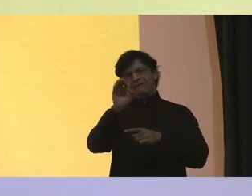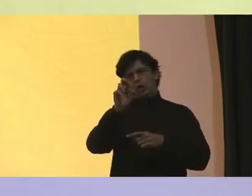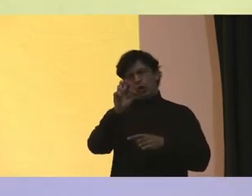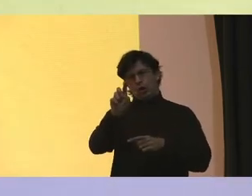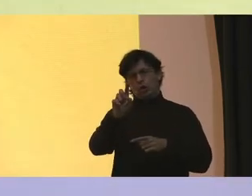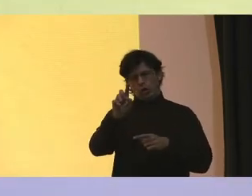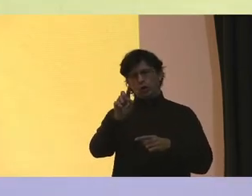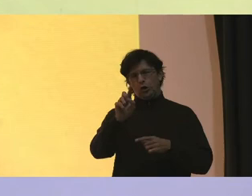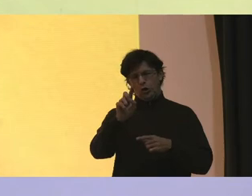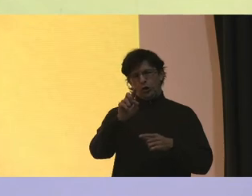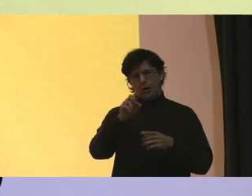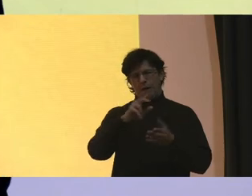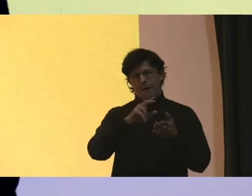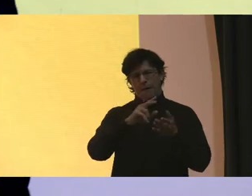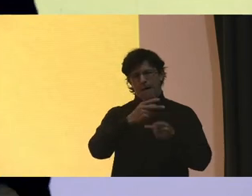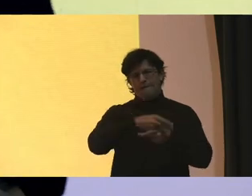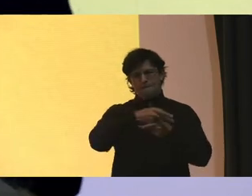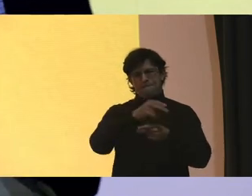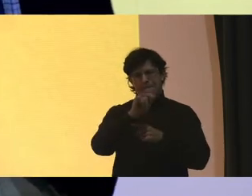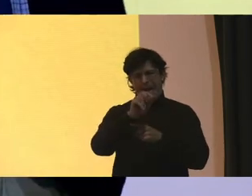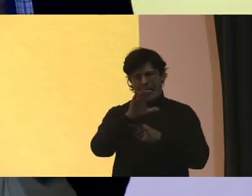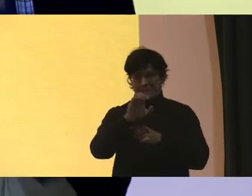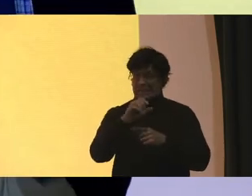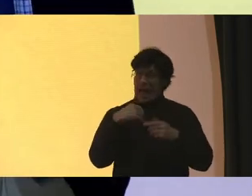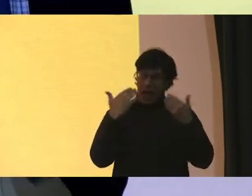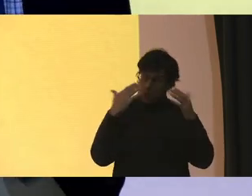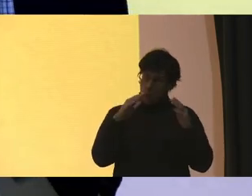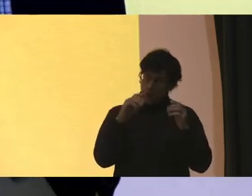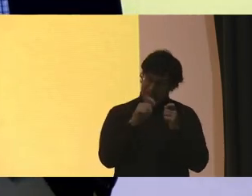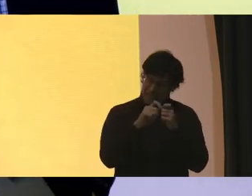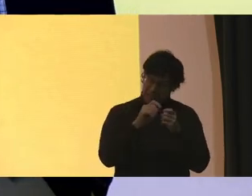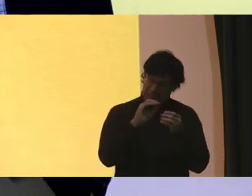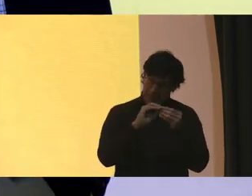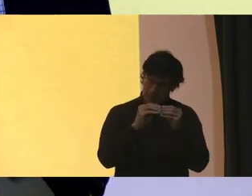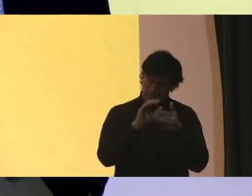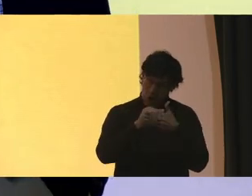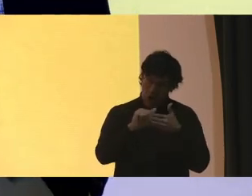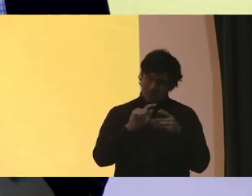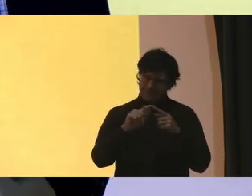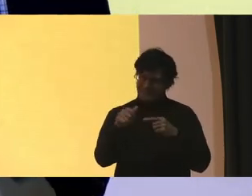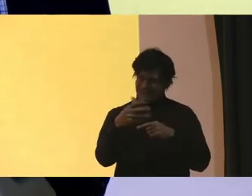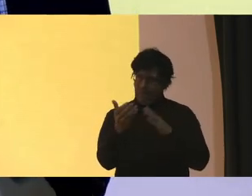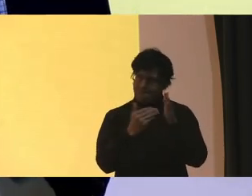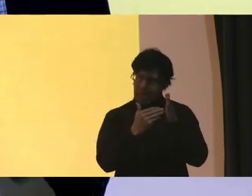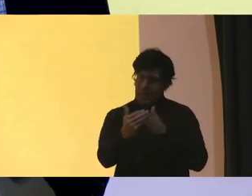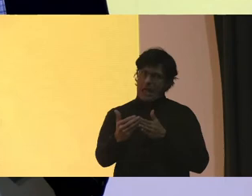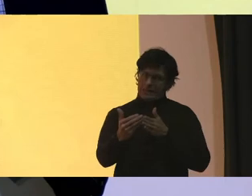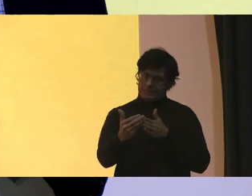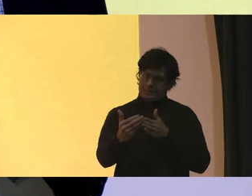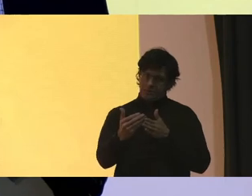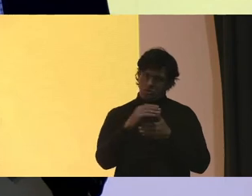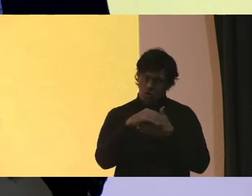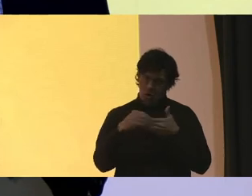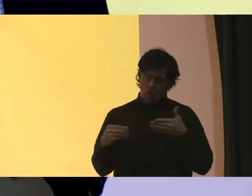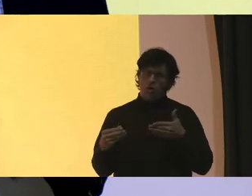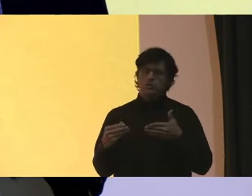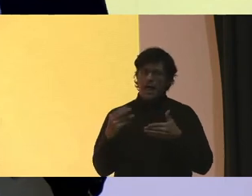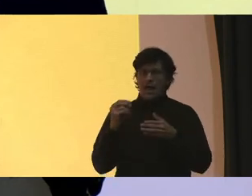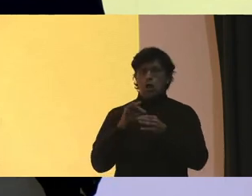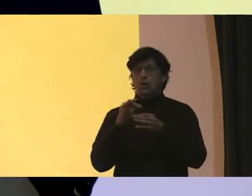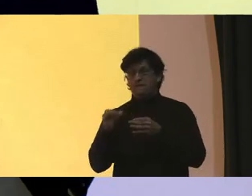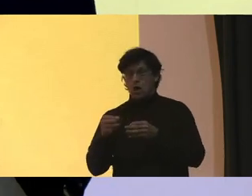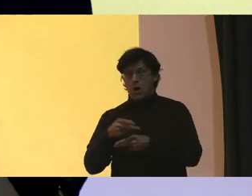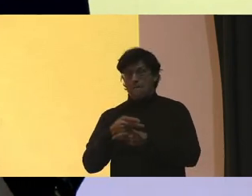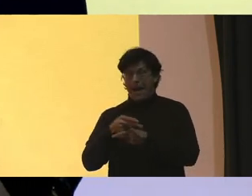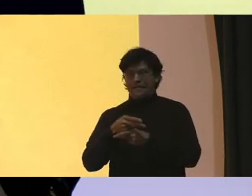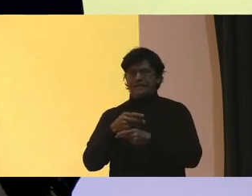don't know what the exact dollar amount But I can tell you that it's in the millions of dollars And what deferred maintenance is Is that because there have been